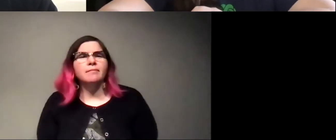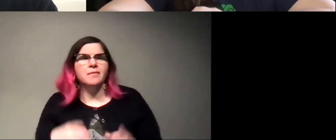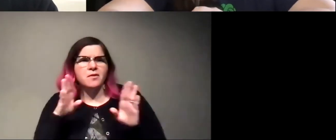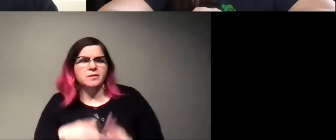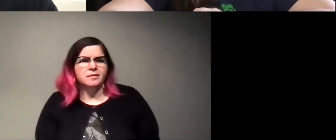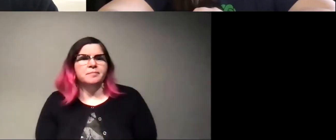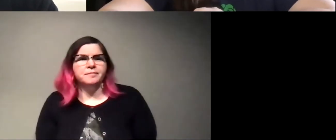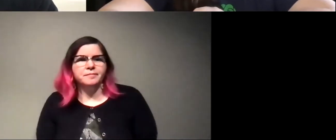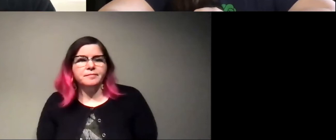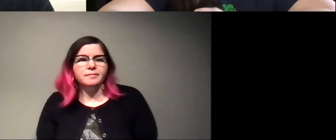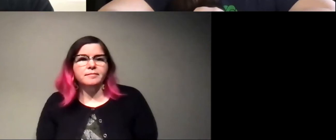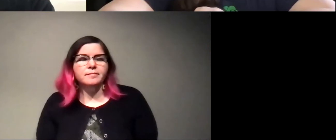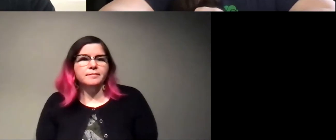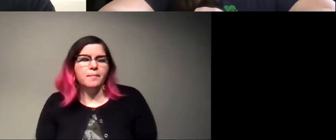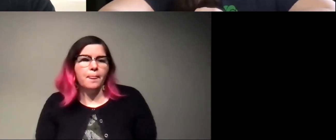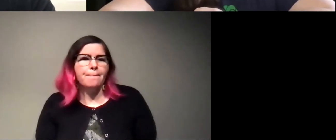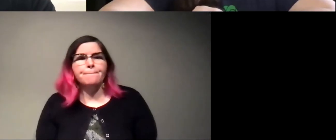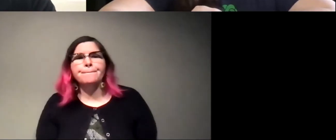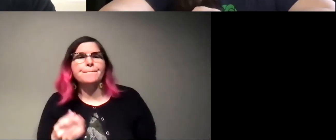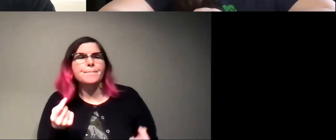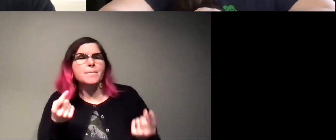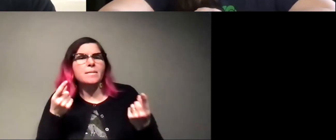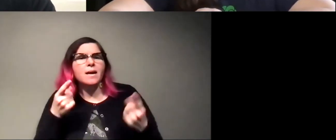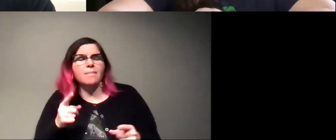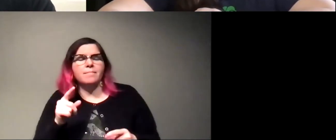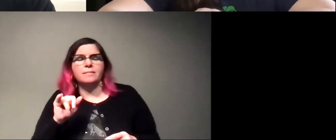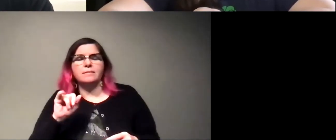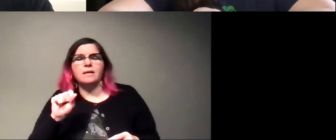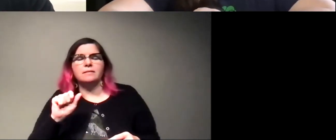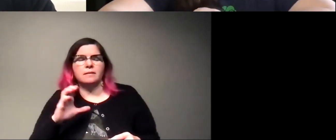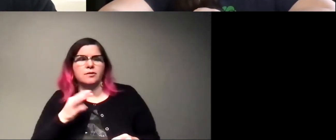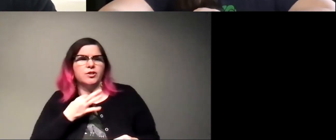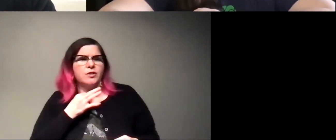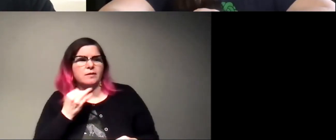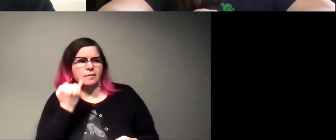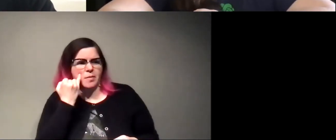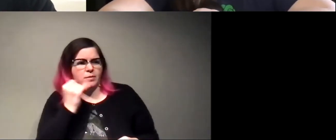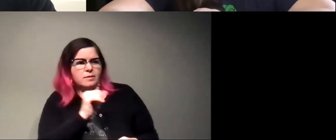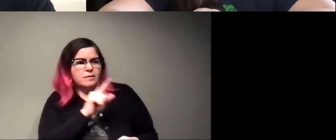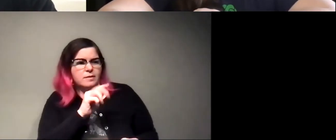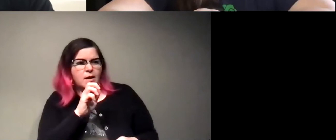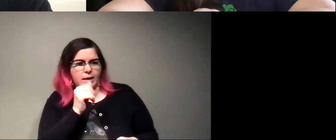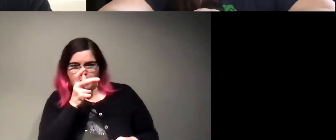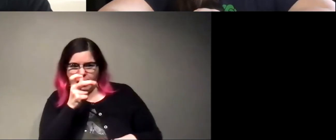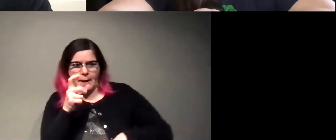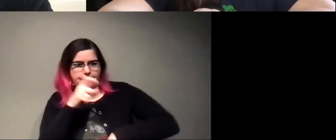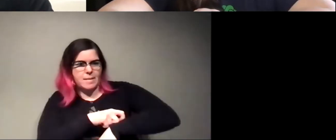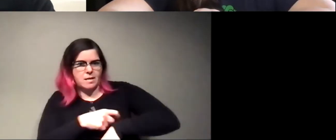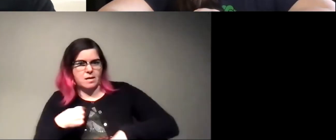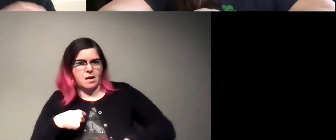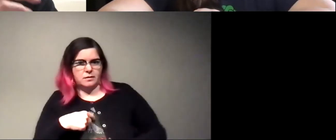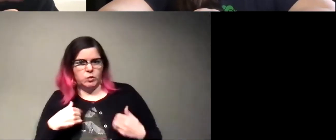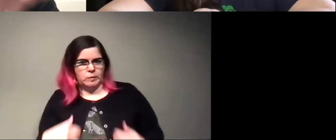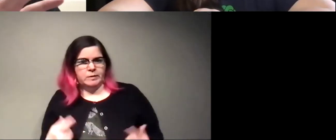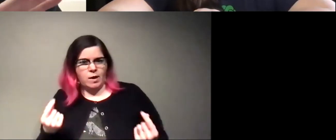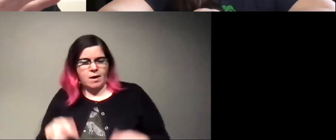Cool. Um, so what would happen? Uh, this is from Isaac. What would happen if a zombie ant bit us? Good question. So